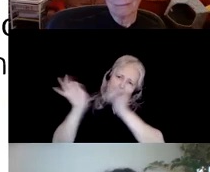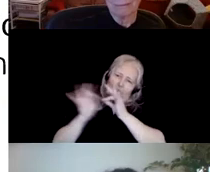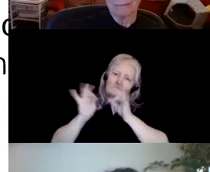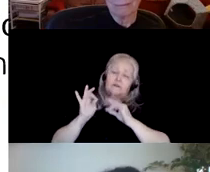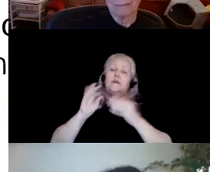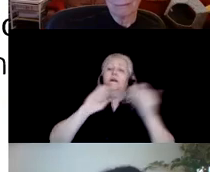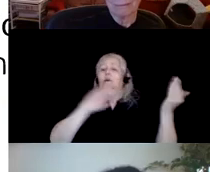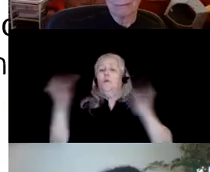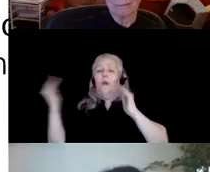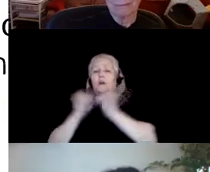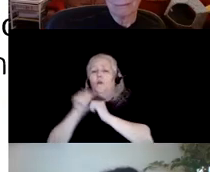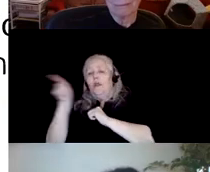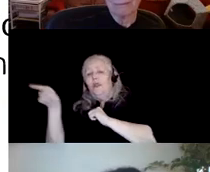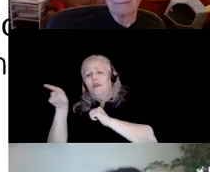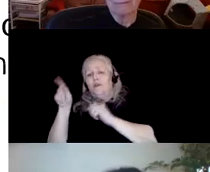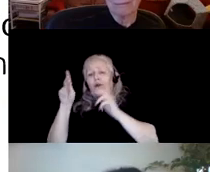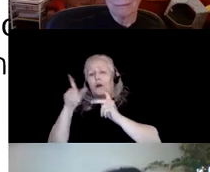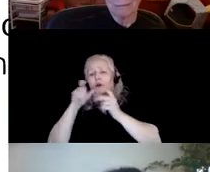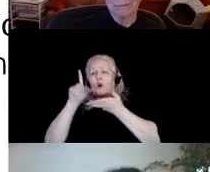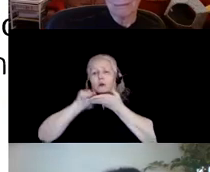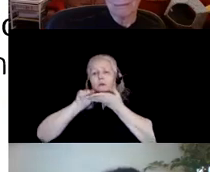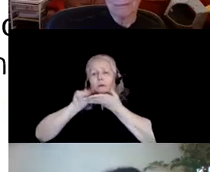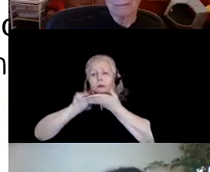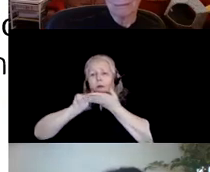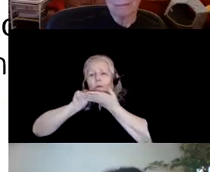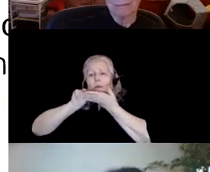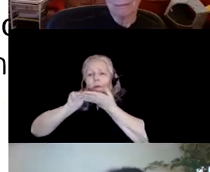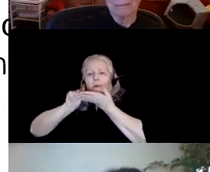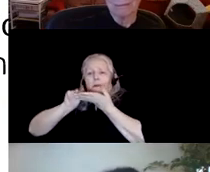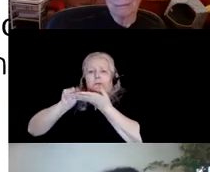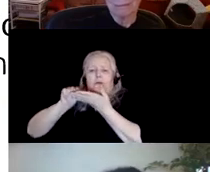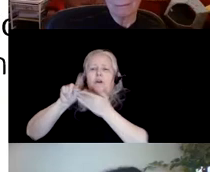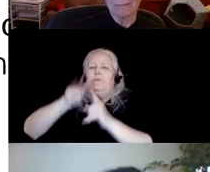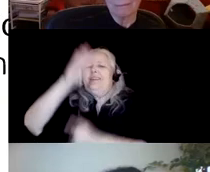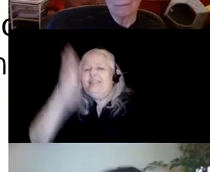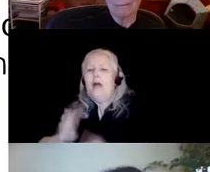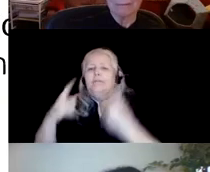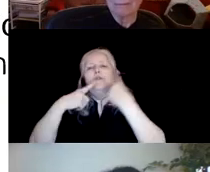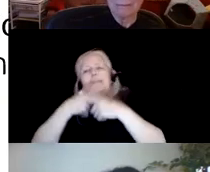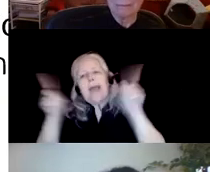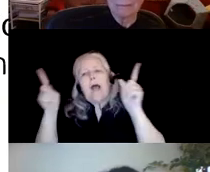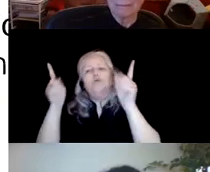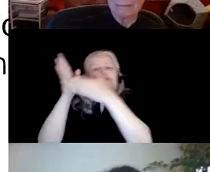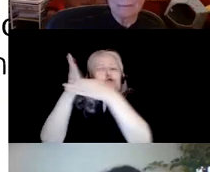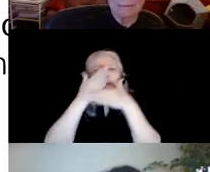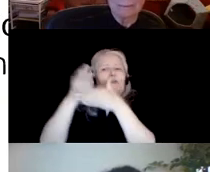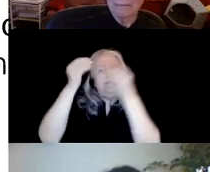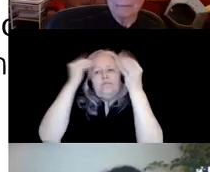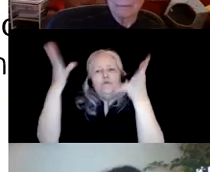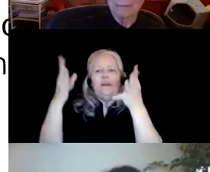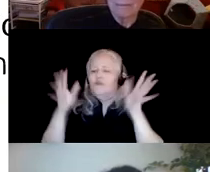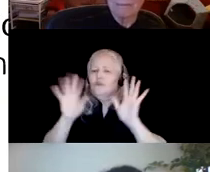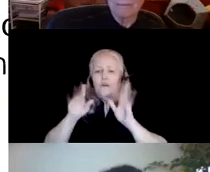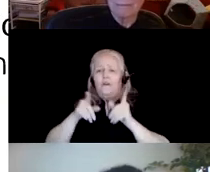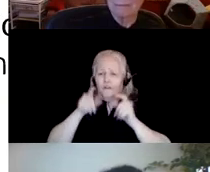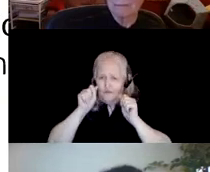more publication, but never tells anybody about them, keeps them, lock them up out of sight, only puts them on their CV. You can pick that candidate